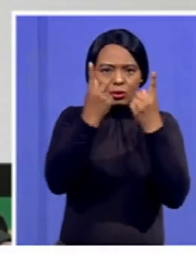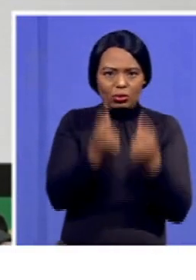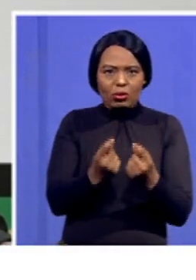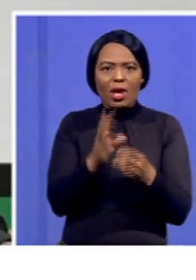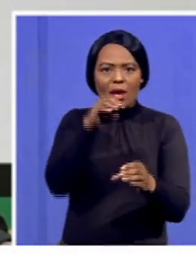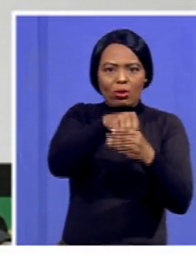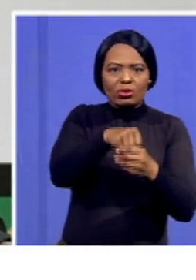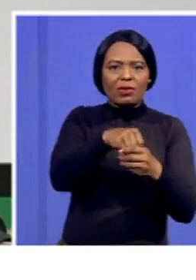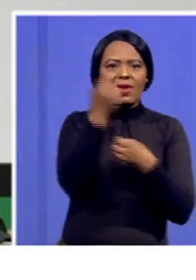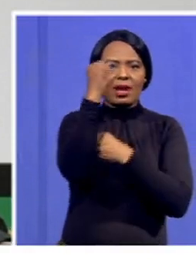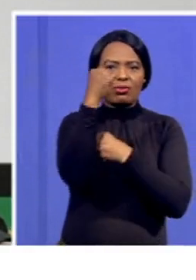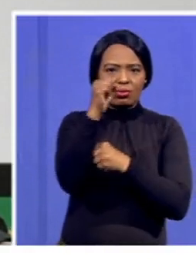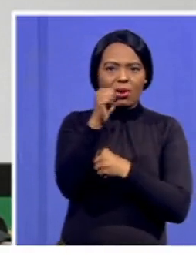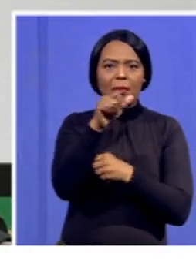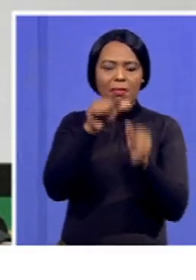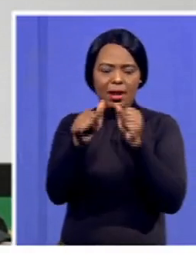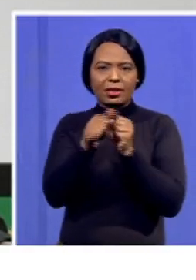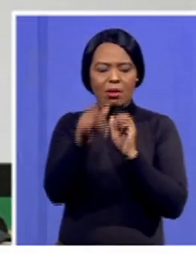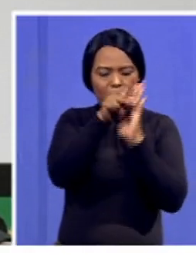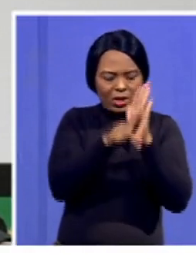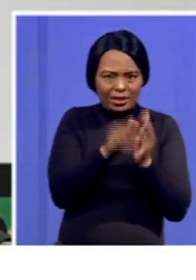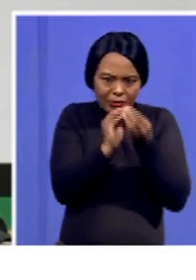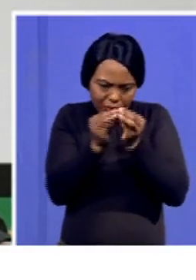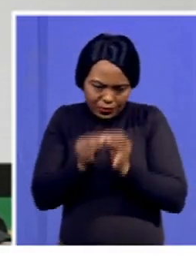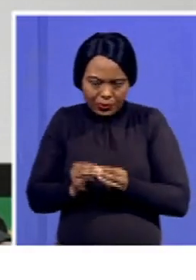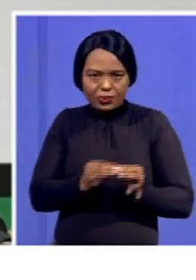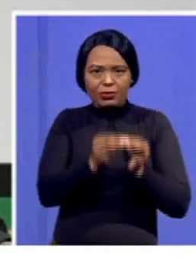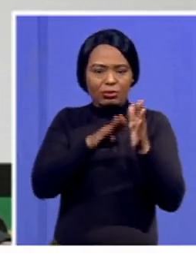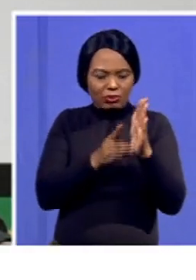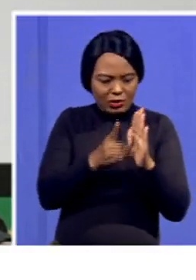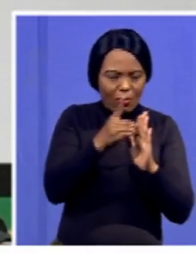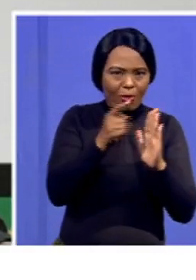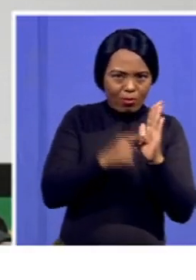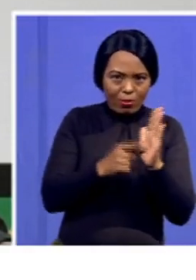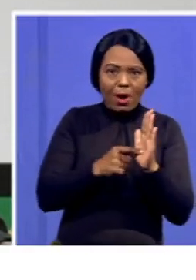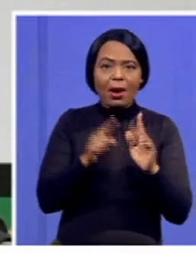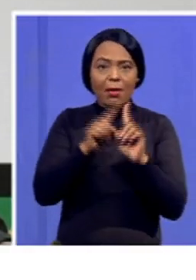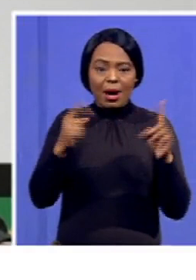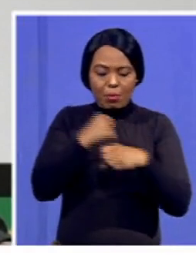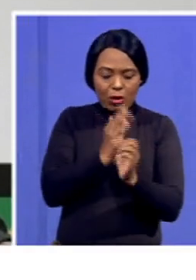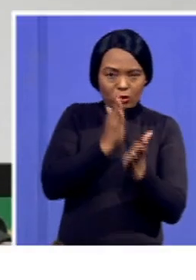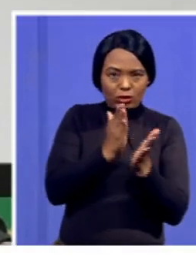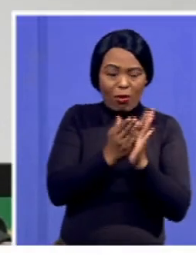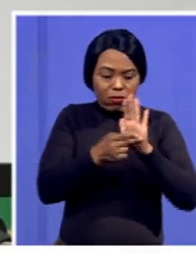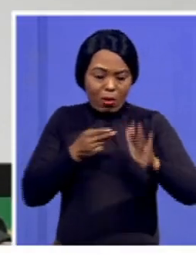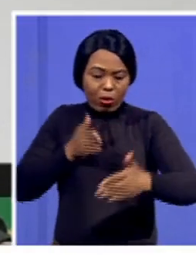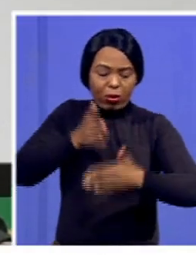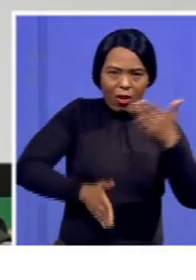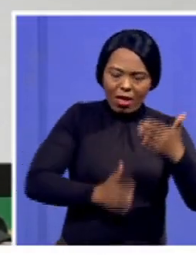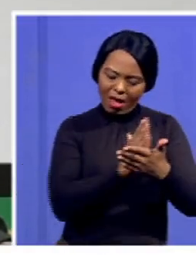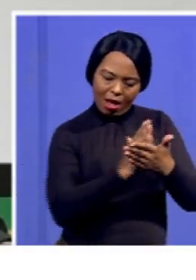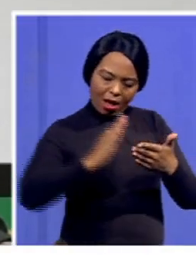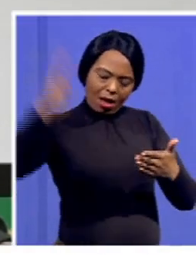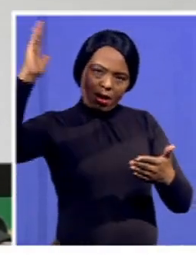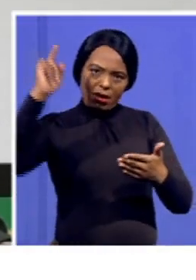through better coordinated industrial policy. But again here simplifying the process, ensuring that the red tapes are reduced and we